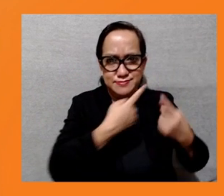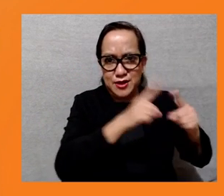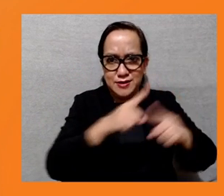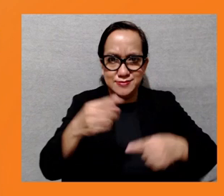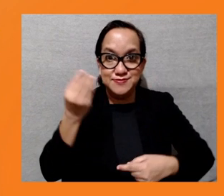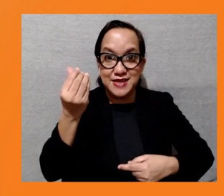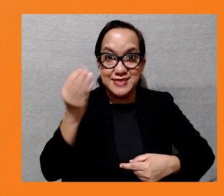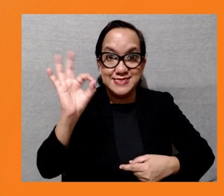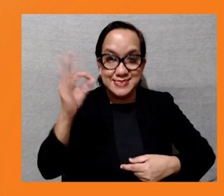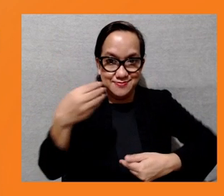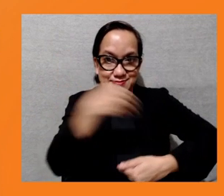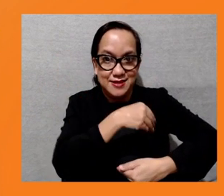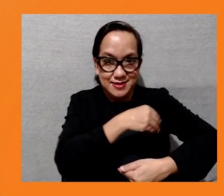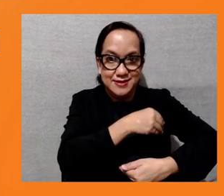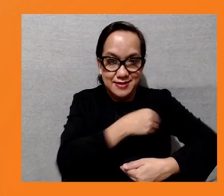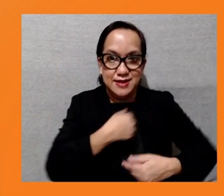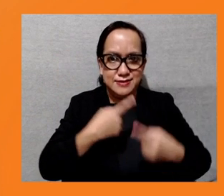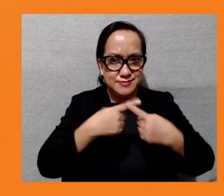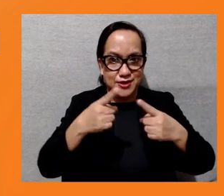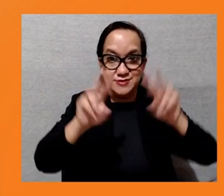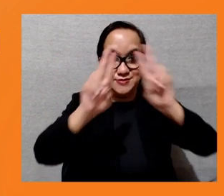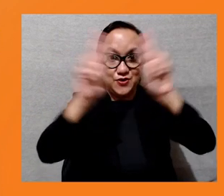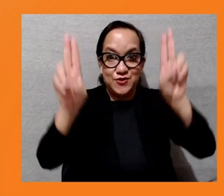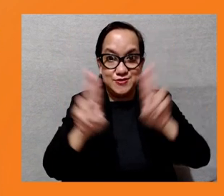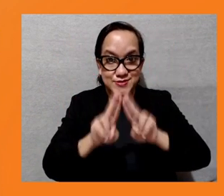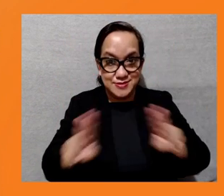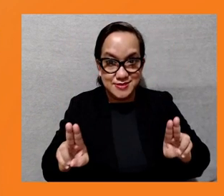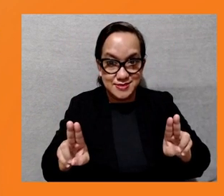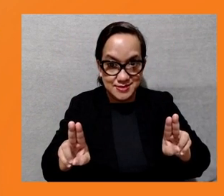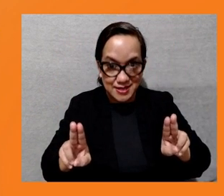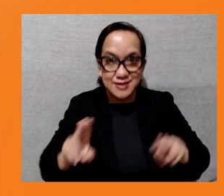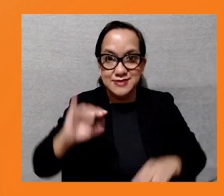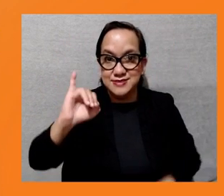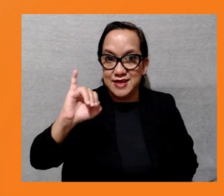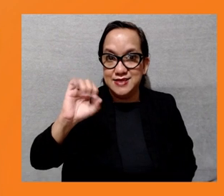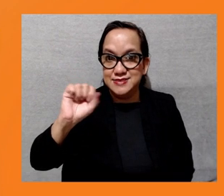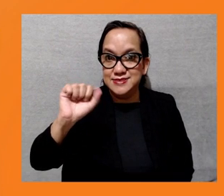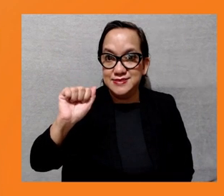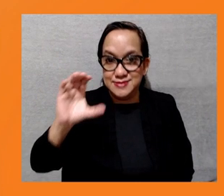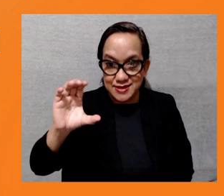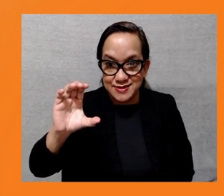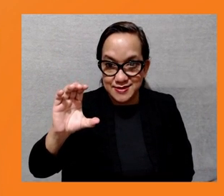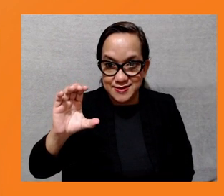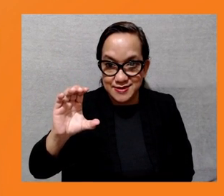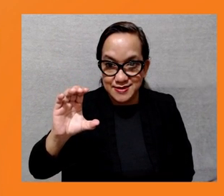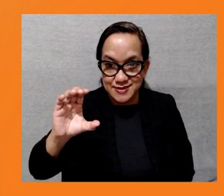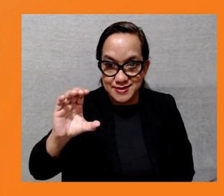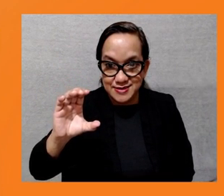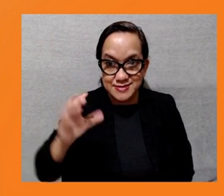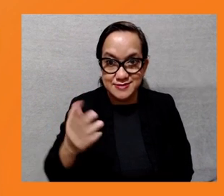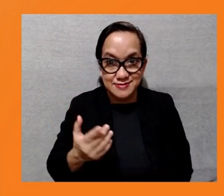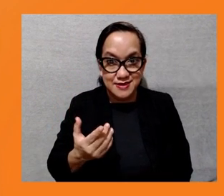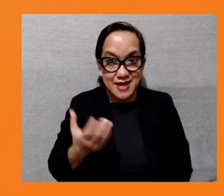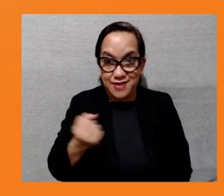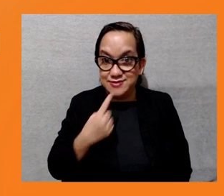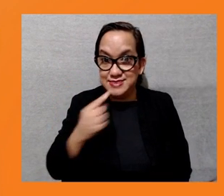government approved the Environmental Impact Draft EIA report in 2009. According to the EIA report, 838 families